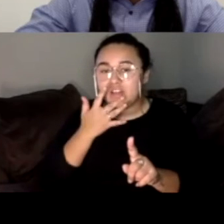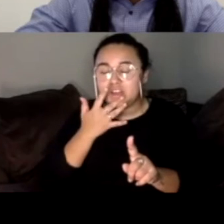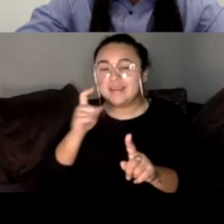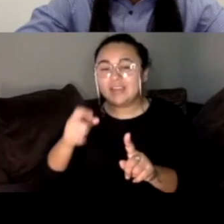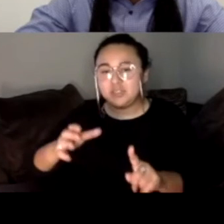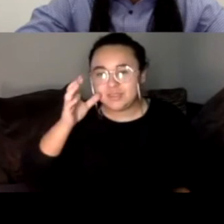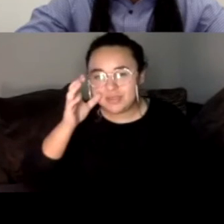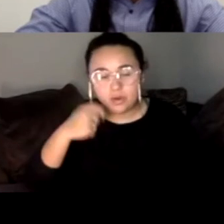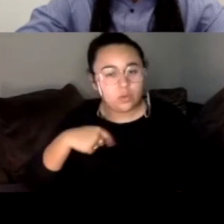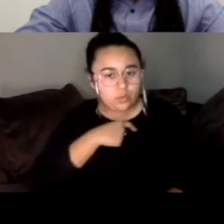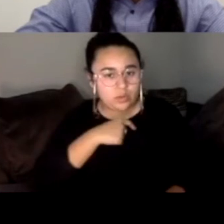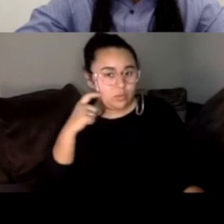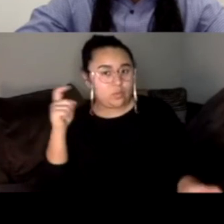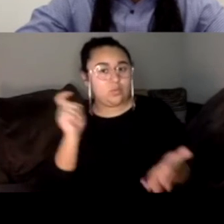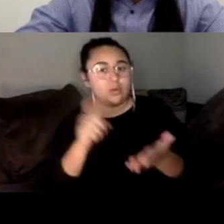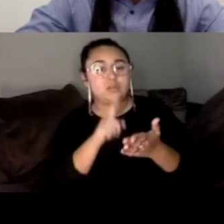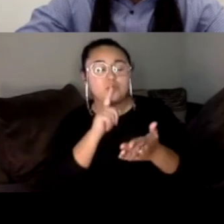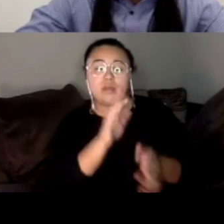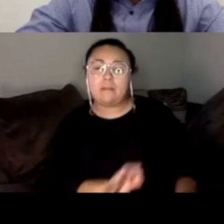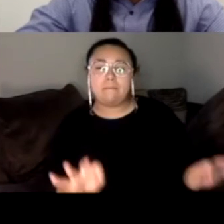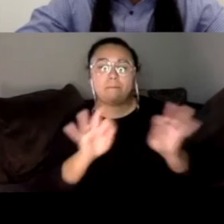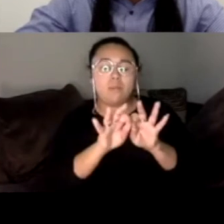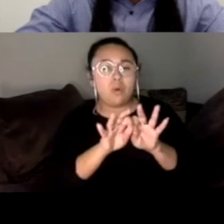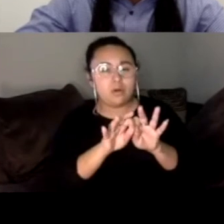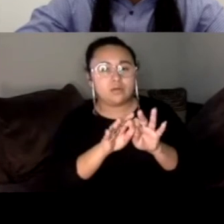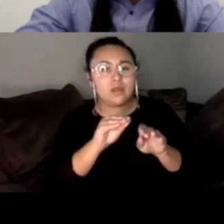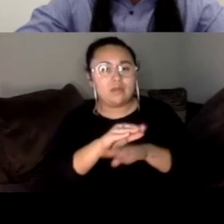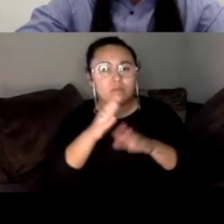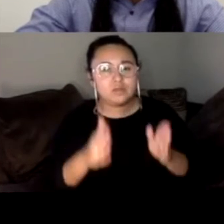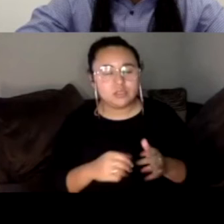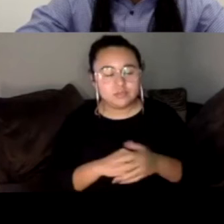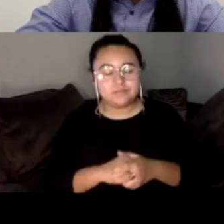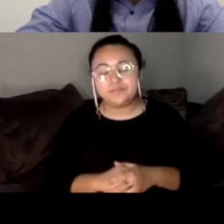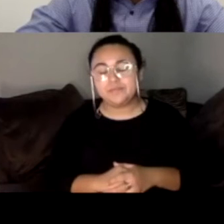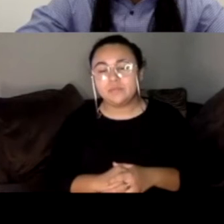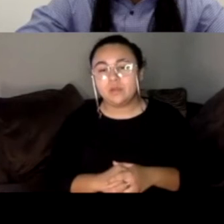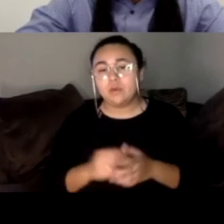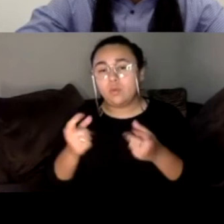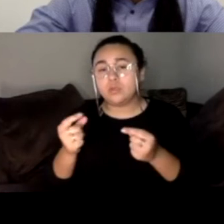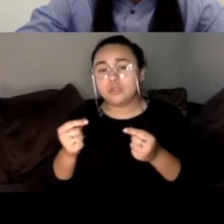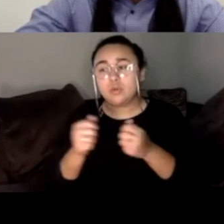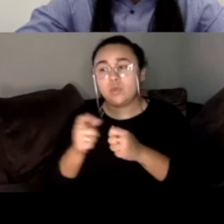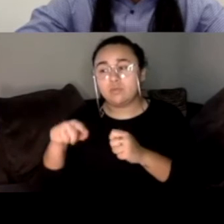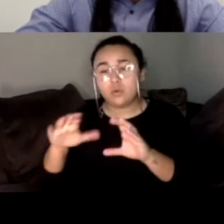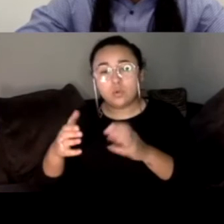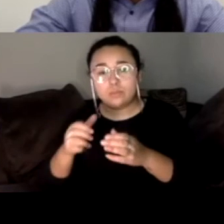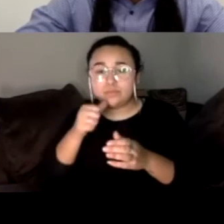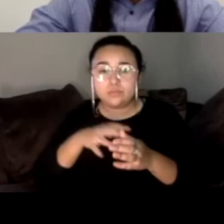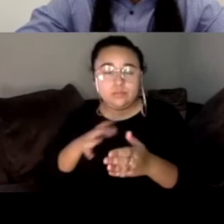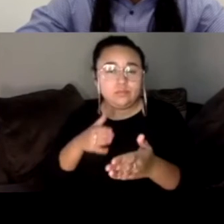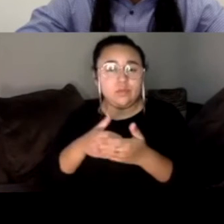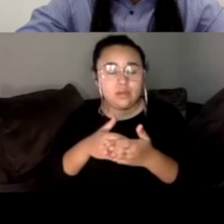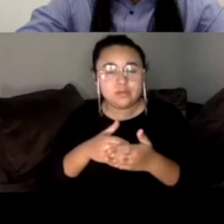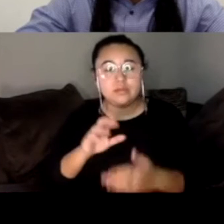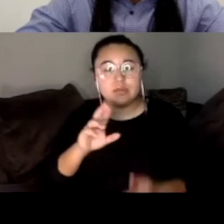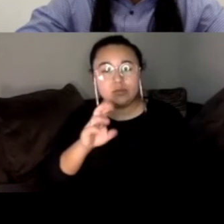recognized as, um, and important drivers. And I think what we're, what we're doing with women against a recall is, um, convening